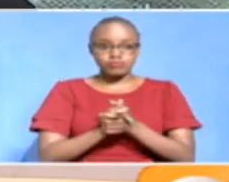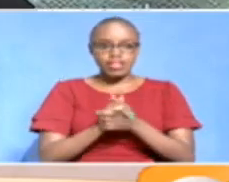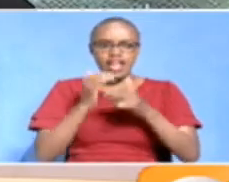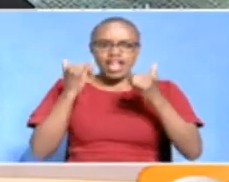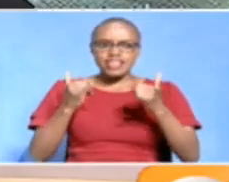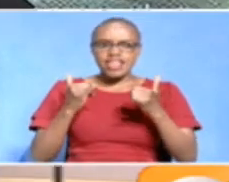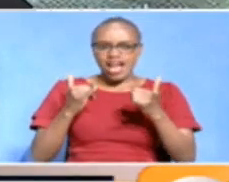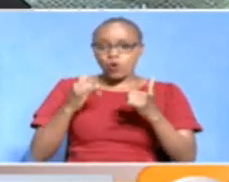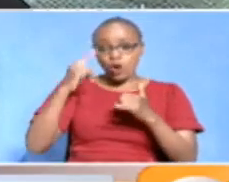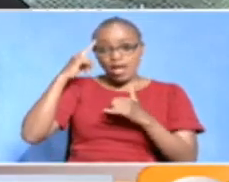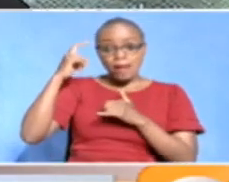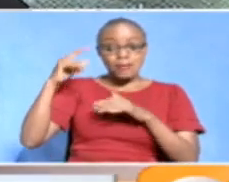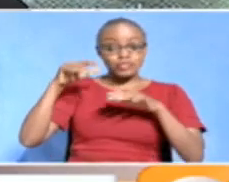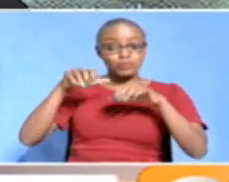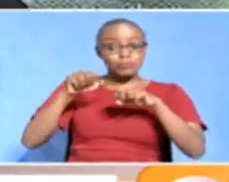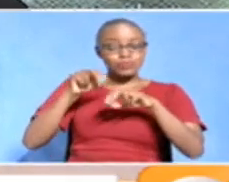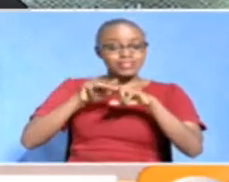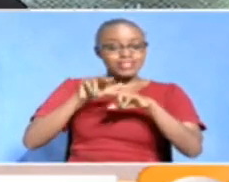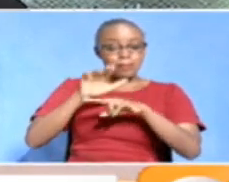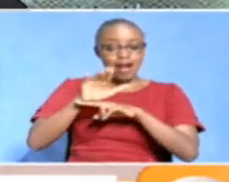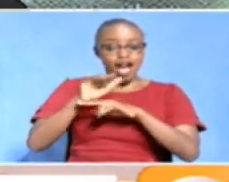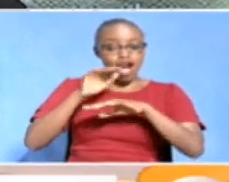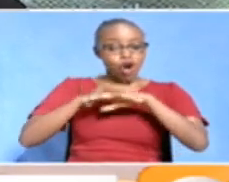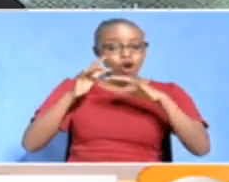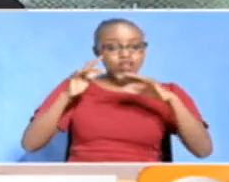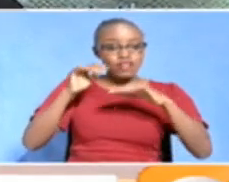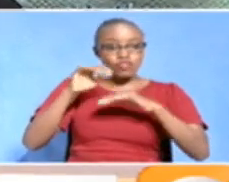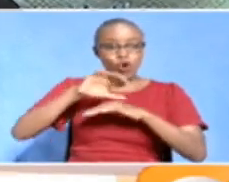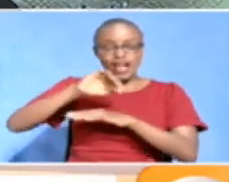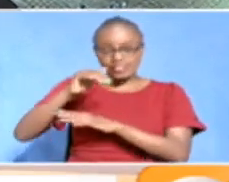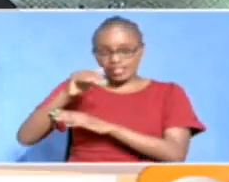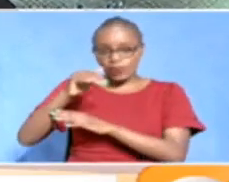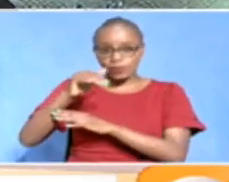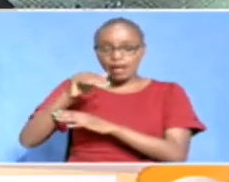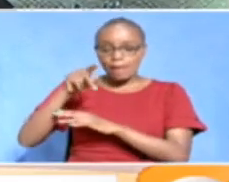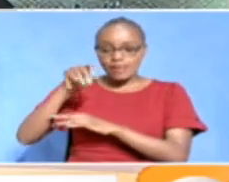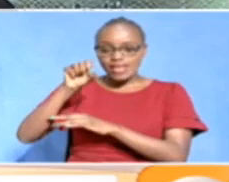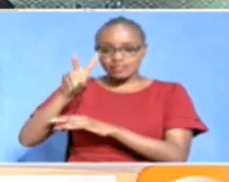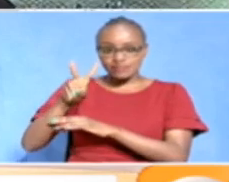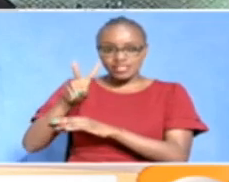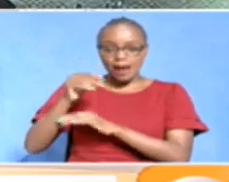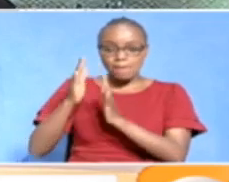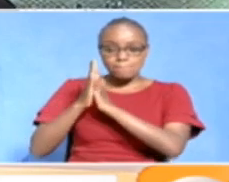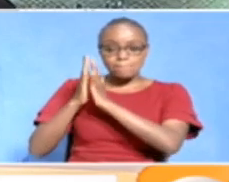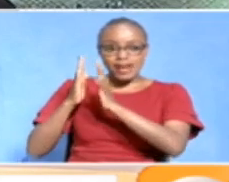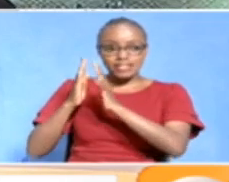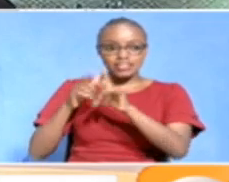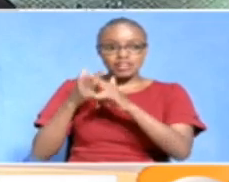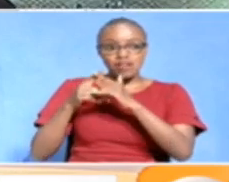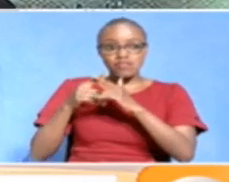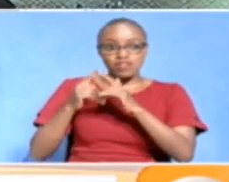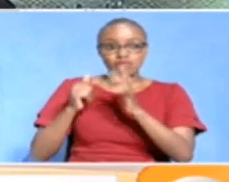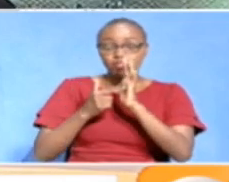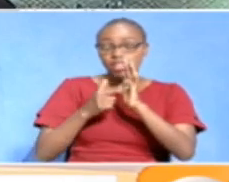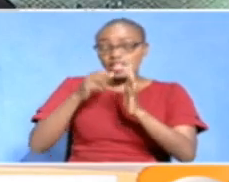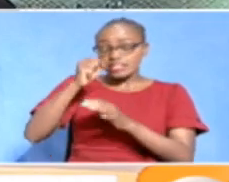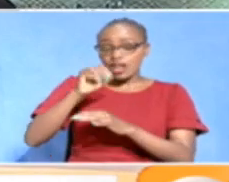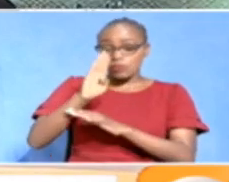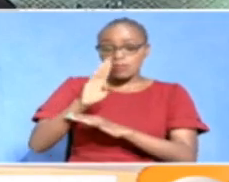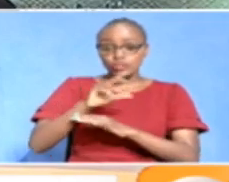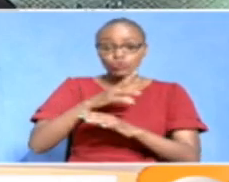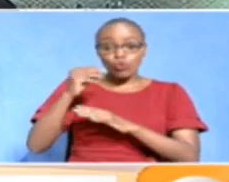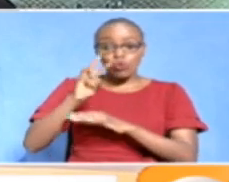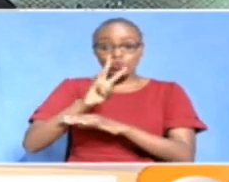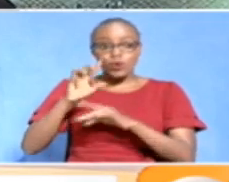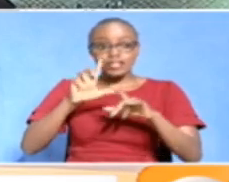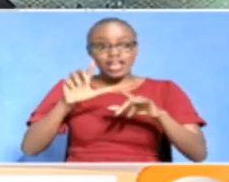Imagine booking your seat online for a city commuter route bus, leaving for instance Southby to Westlands